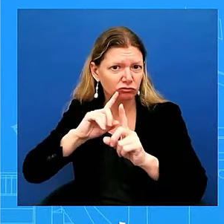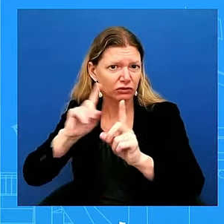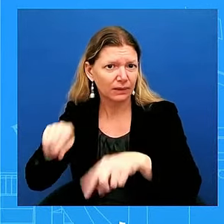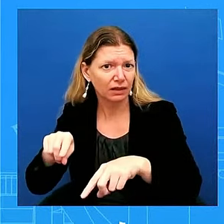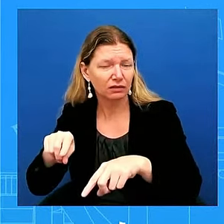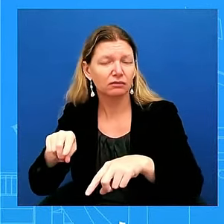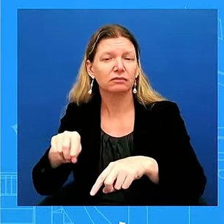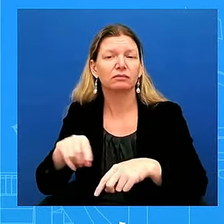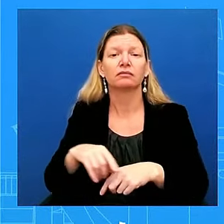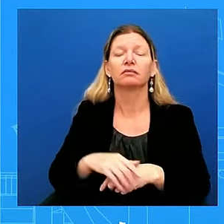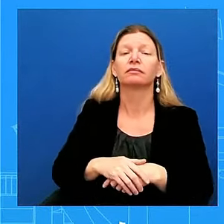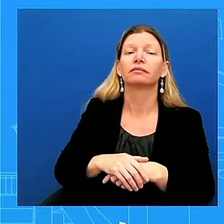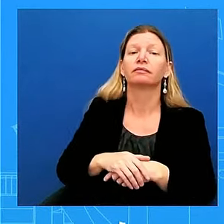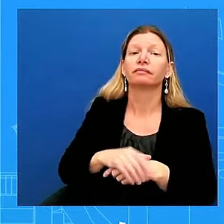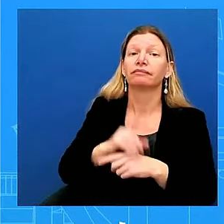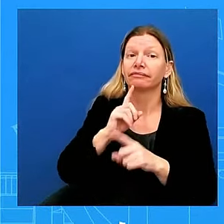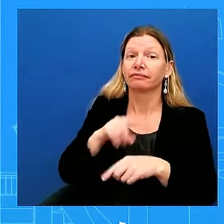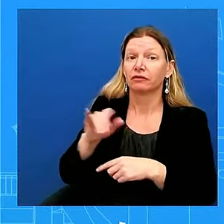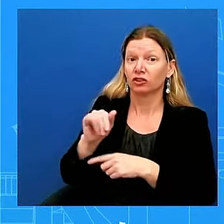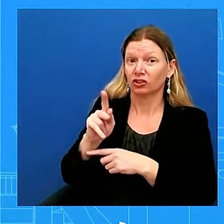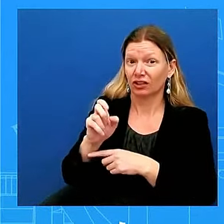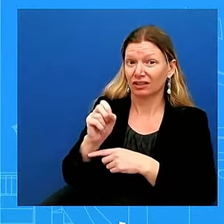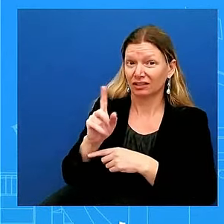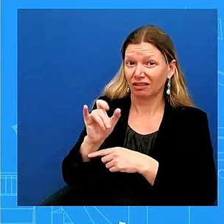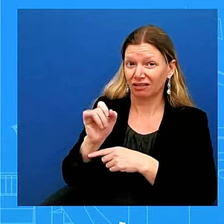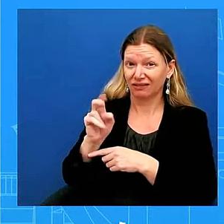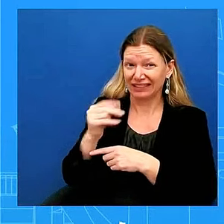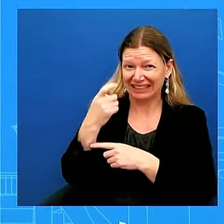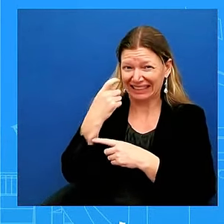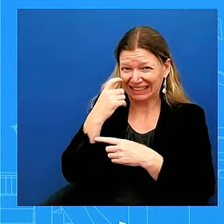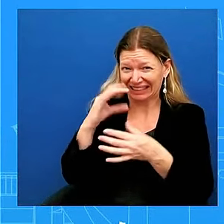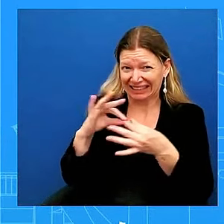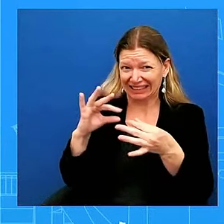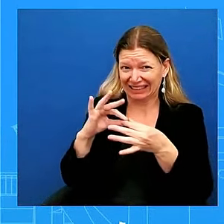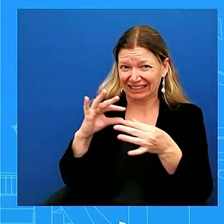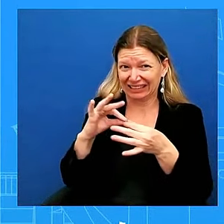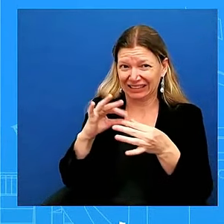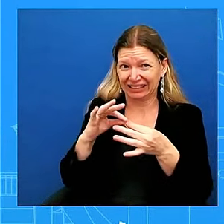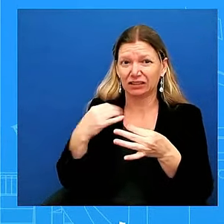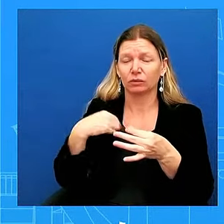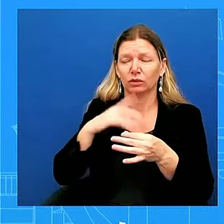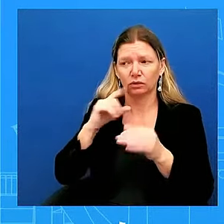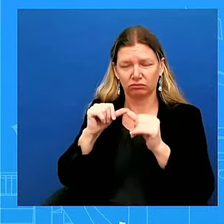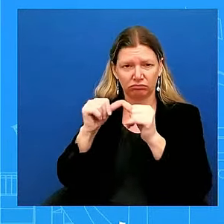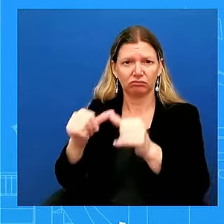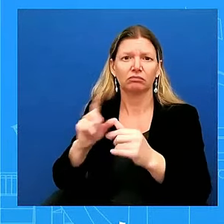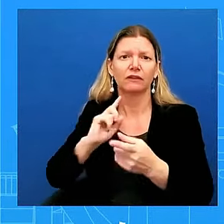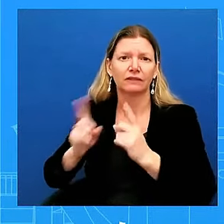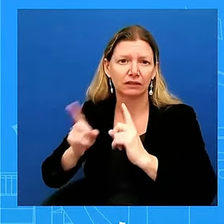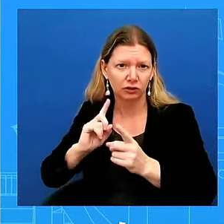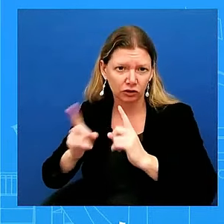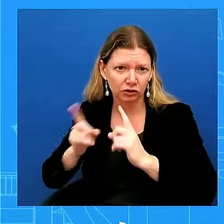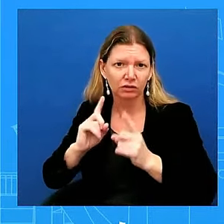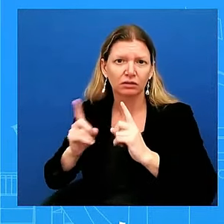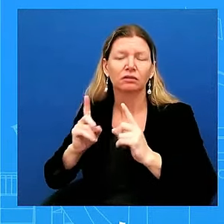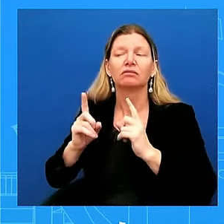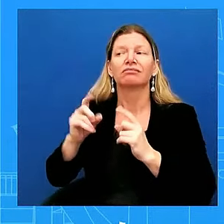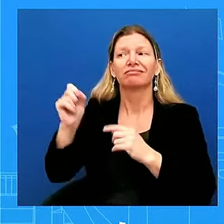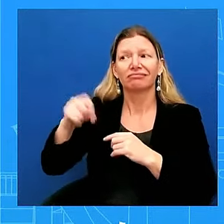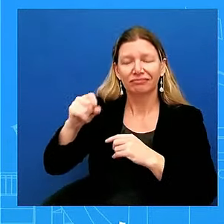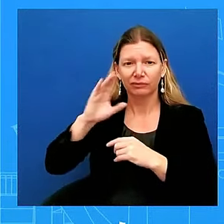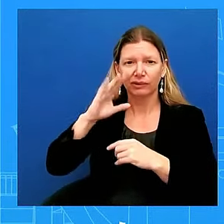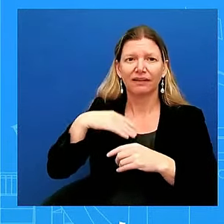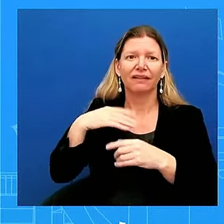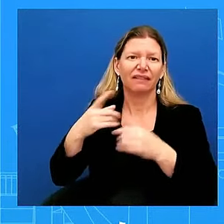consequences. We were going to continue to be there for Israel, help Israel defend itself. That, when it comes to Israel's